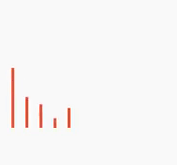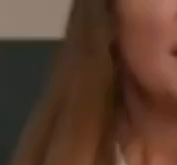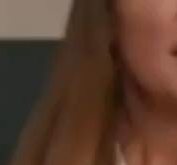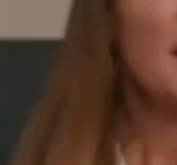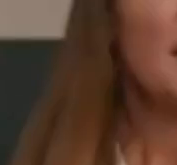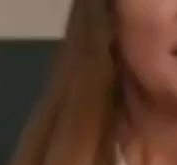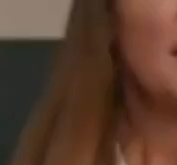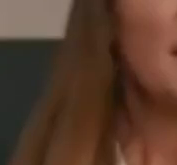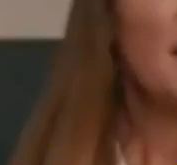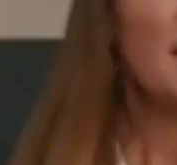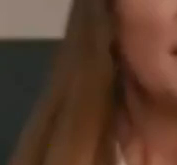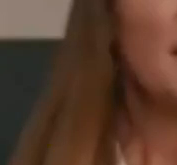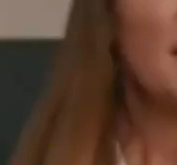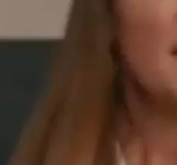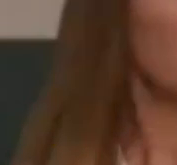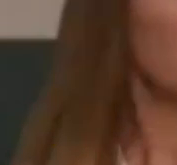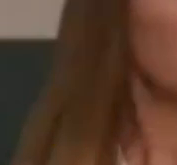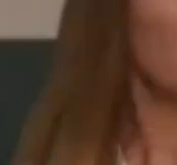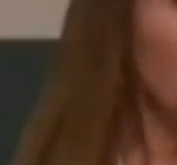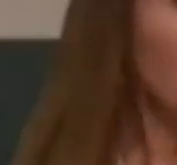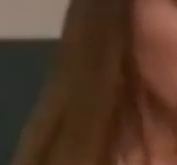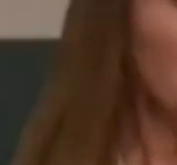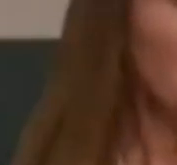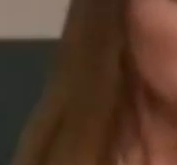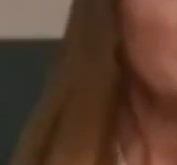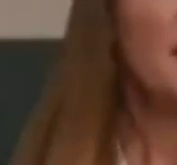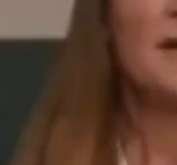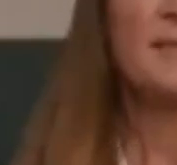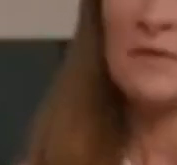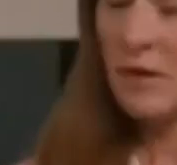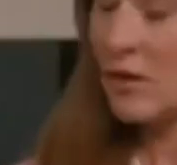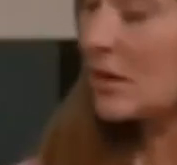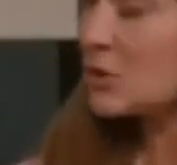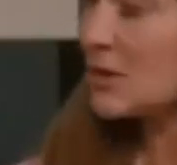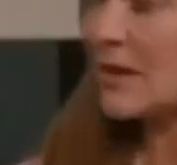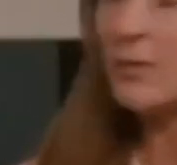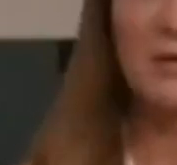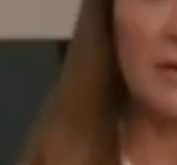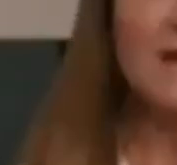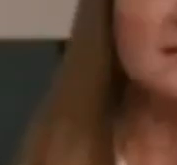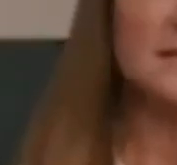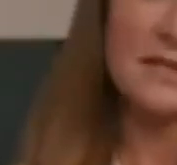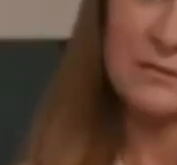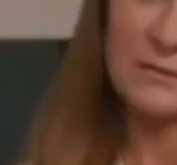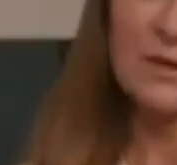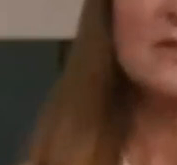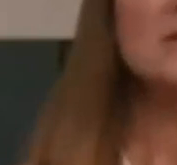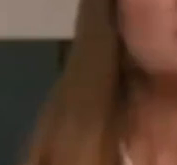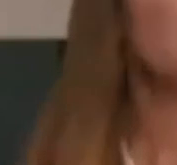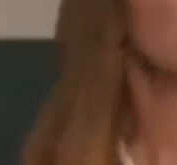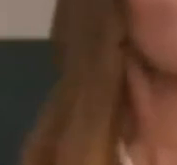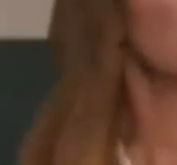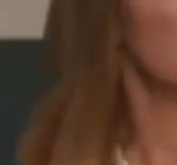let this load this thing be tripping on me sometimes populations get it uh in in our country that would be blacks and native